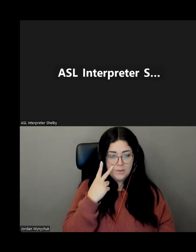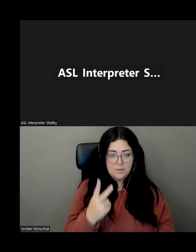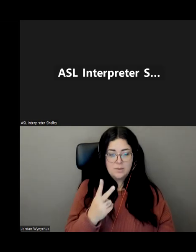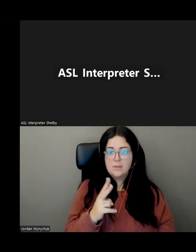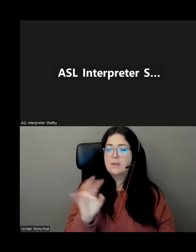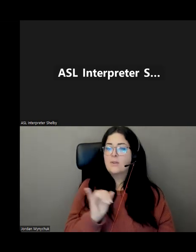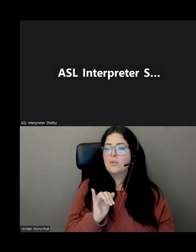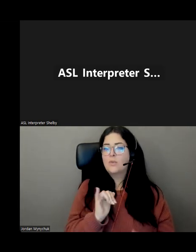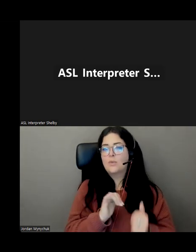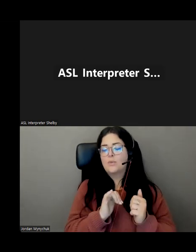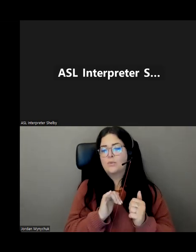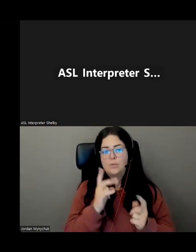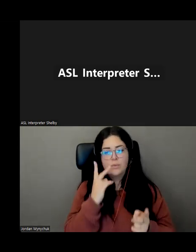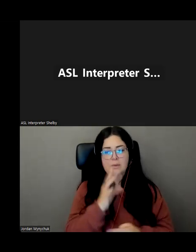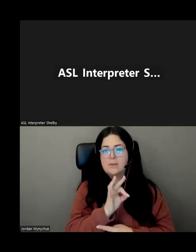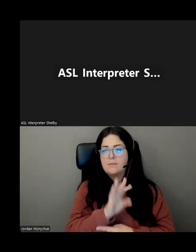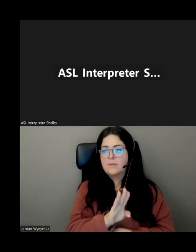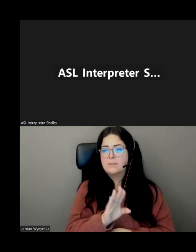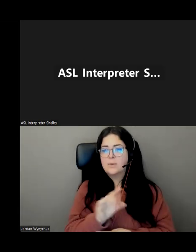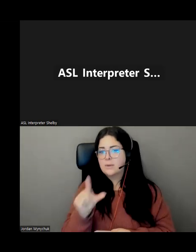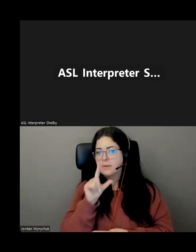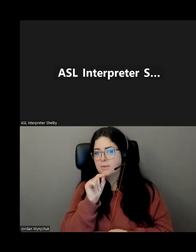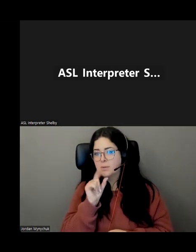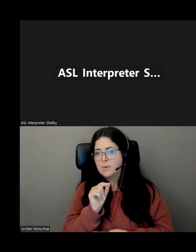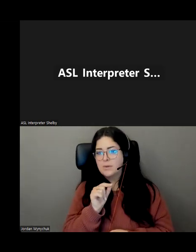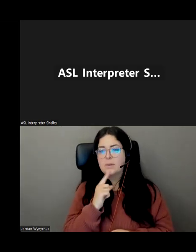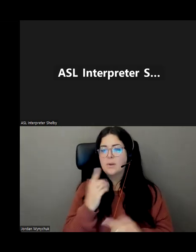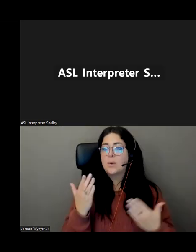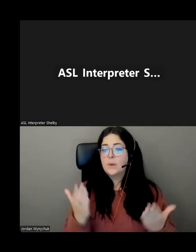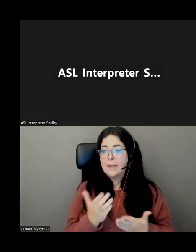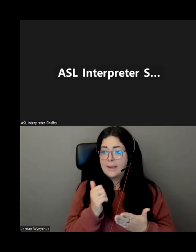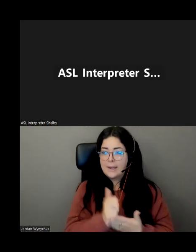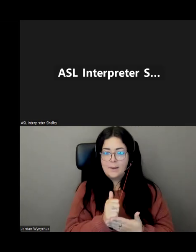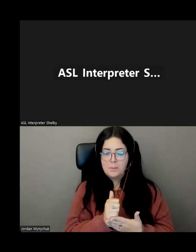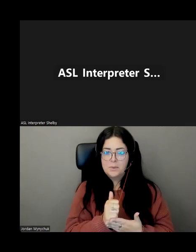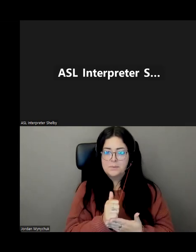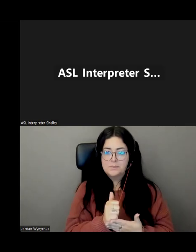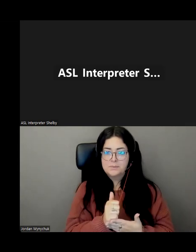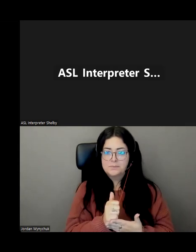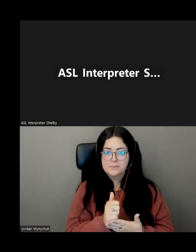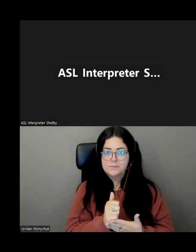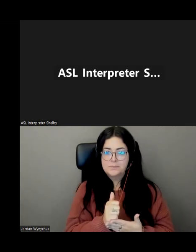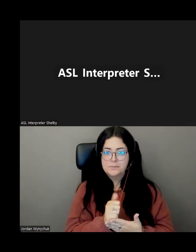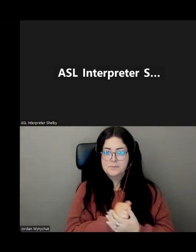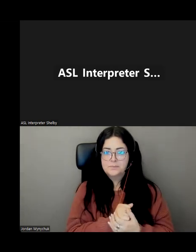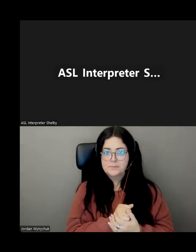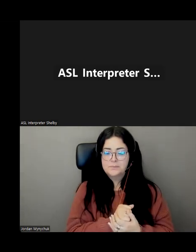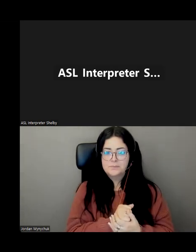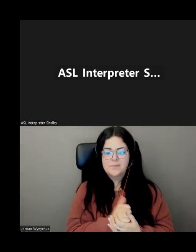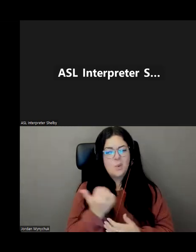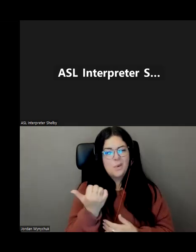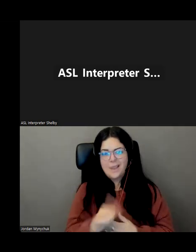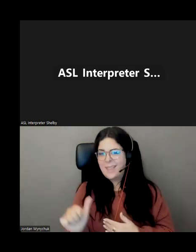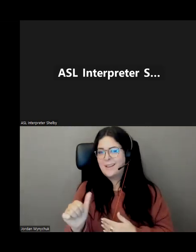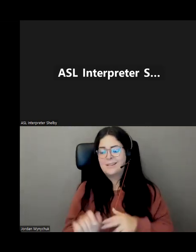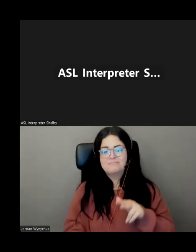always follow us on facebook and twitter we are here to help you there's no question too uh big or too small